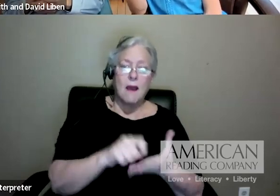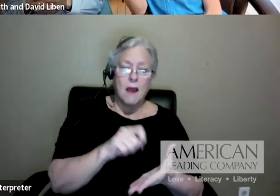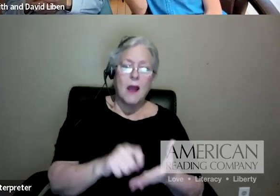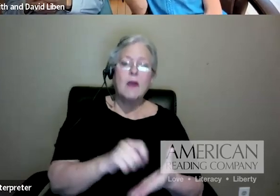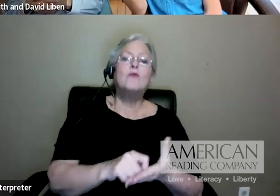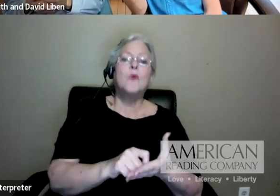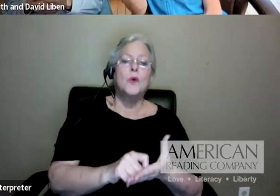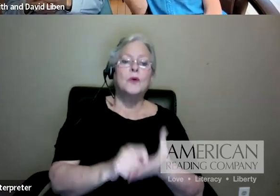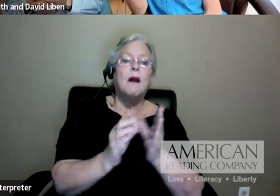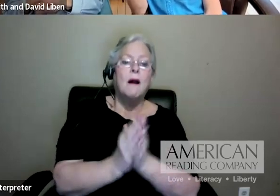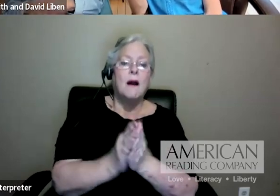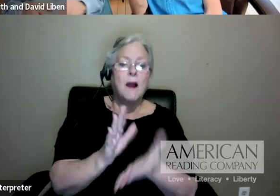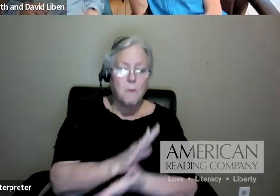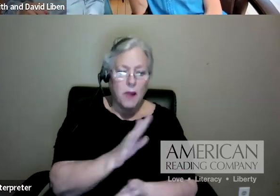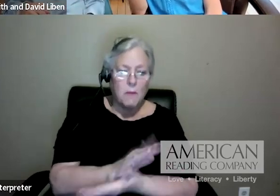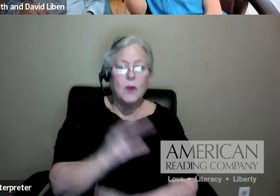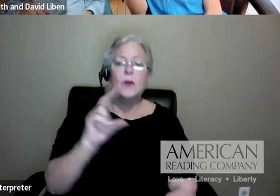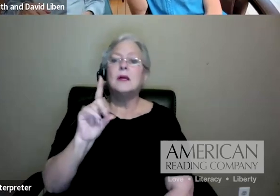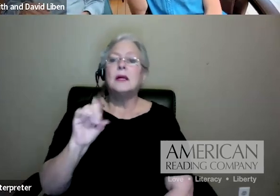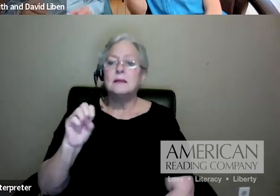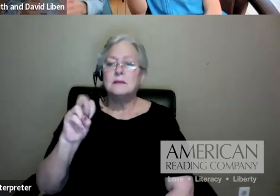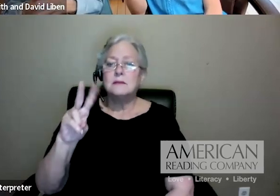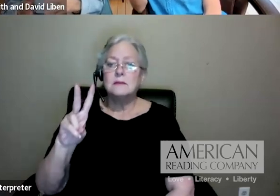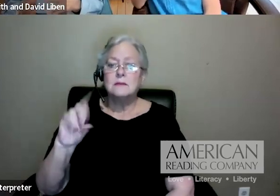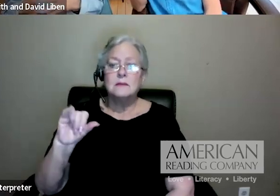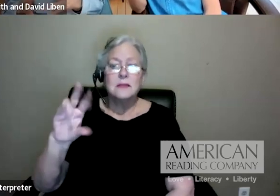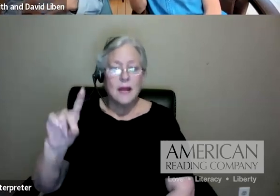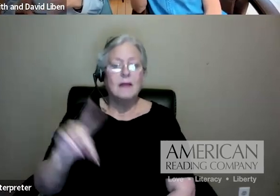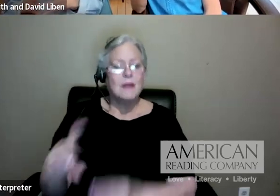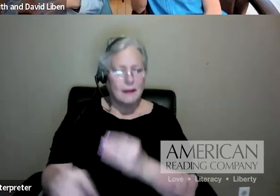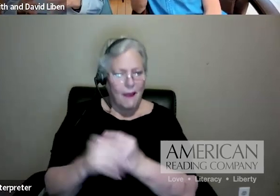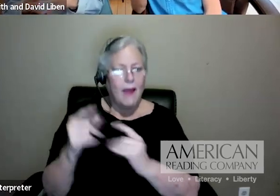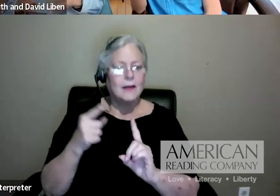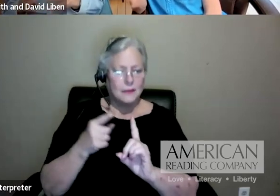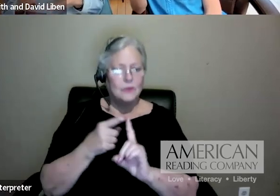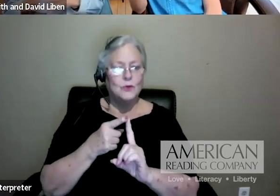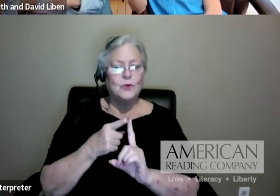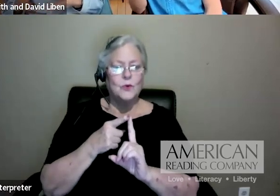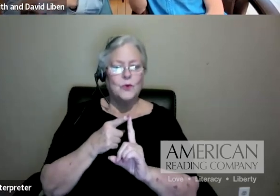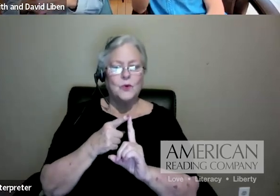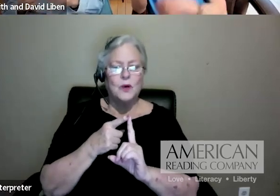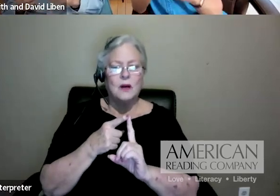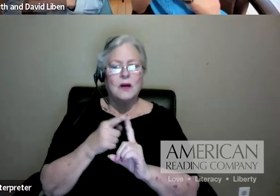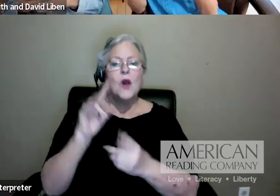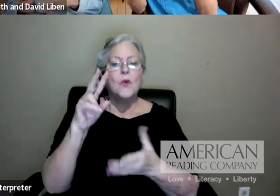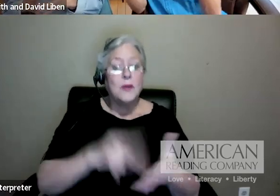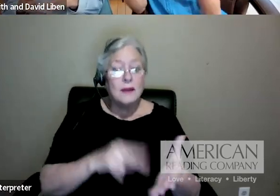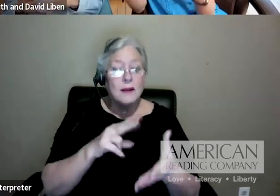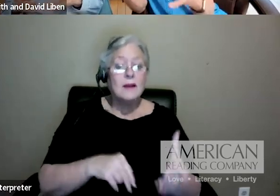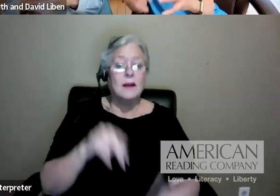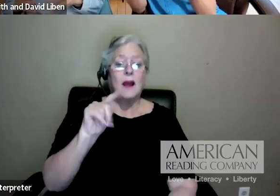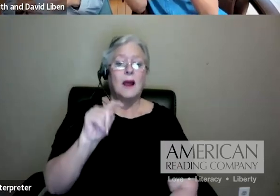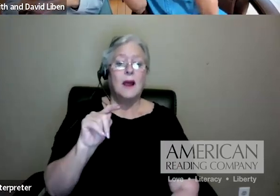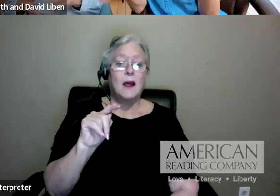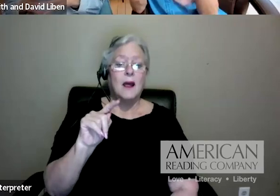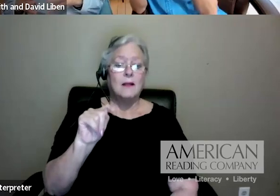heavily called Text at the Center. And you reading is, and text, and it is the vehicle for all. It is the